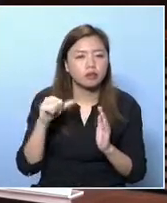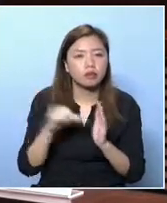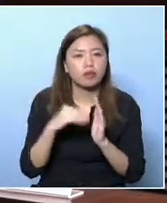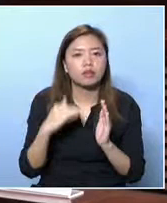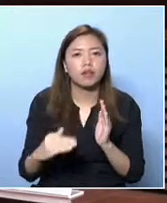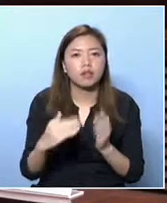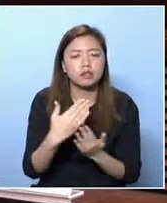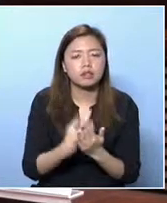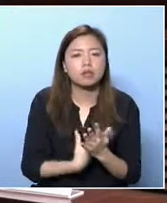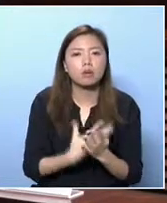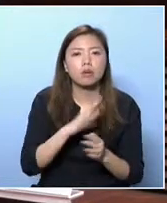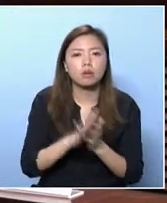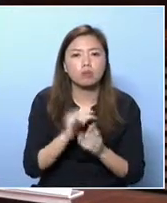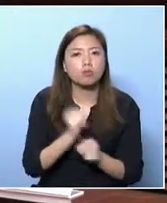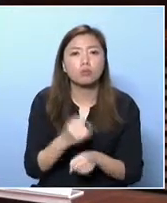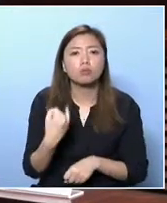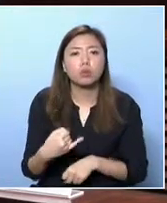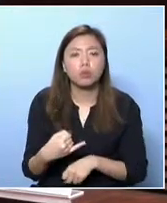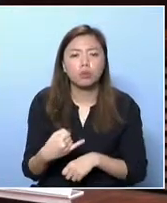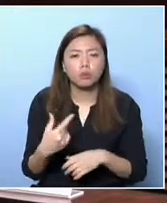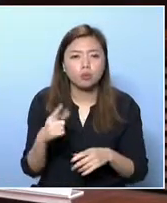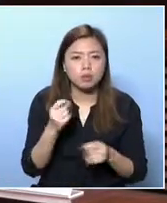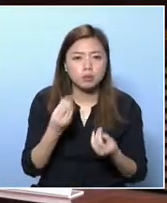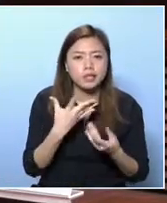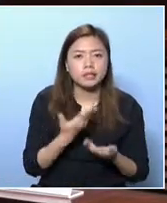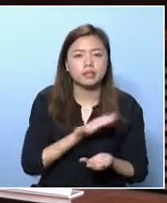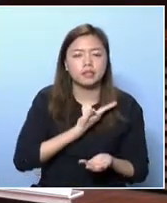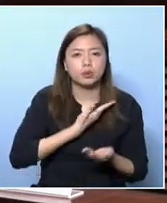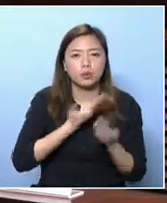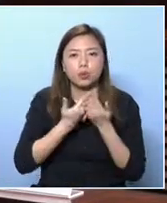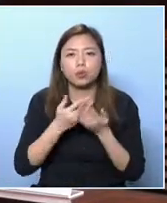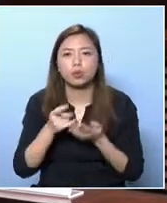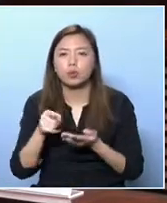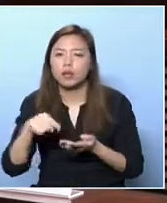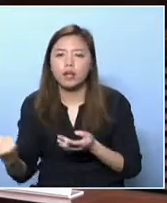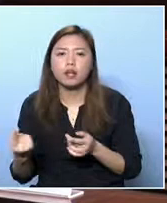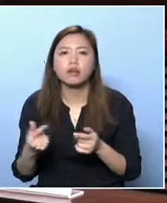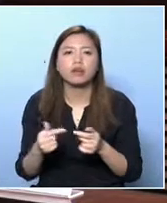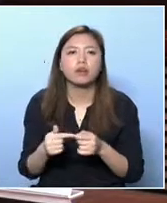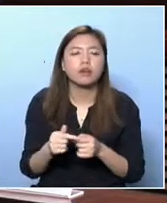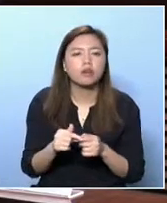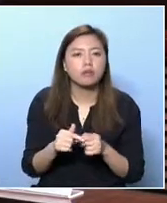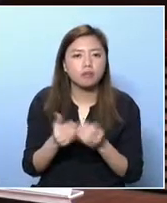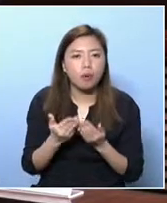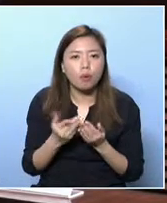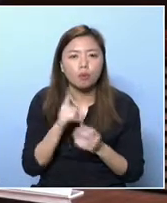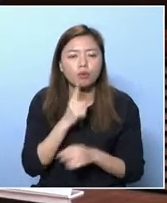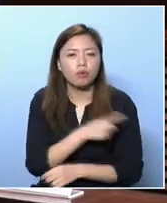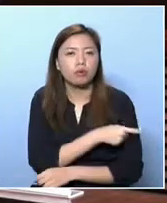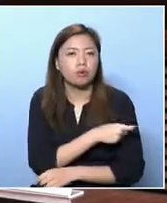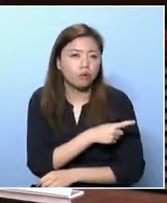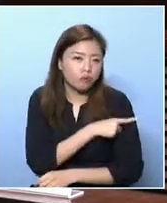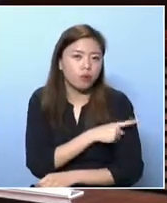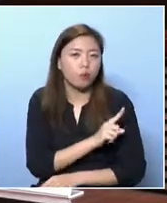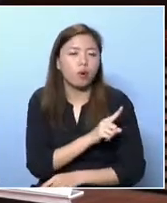young people cannot gain admission, although they are qualified. And some of them have to be enrolled on